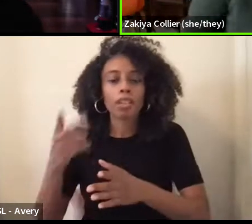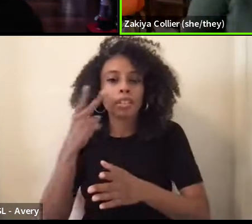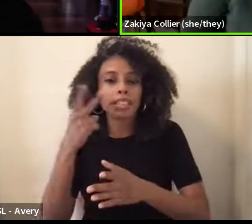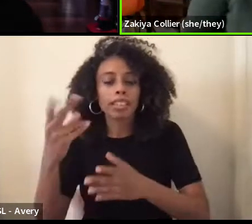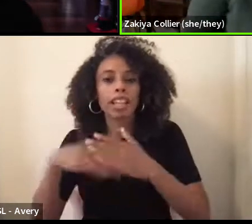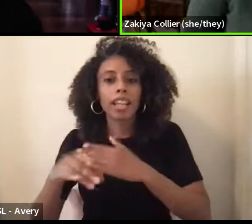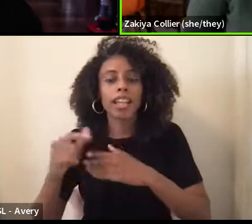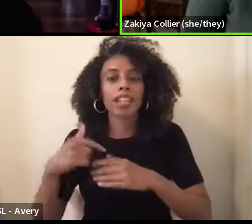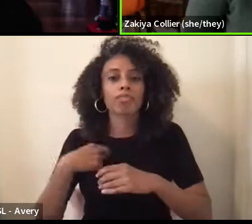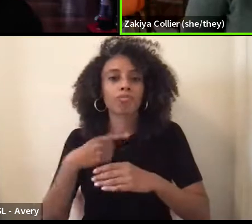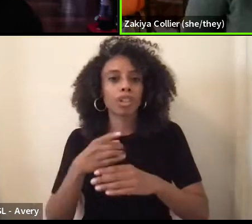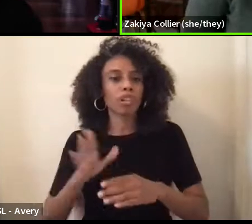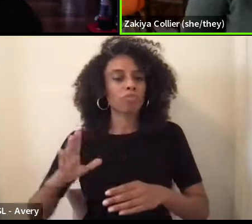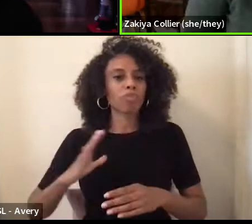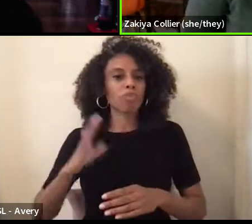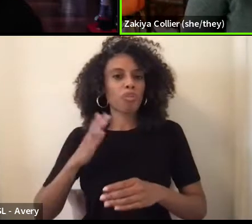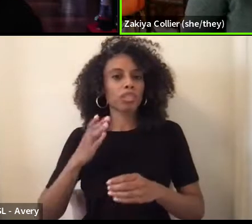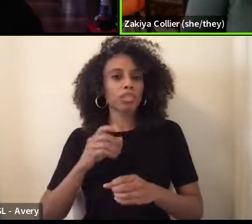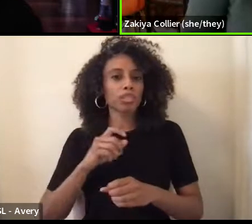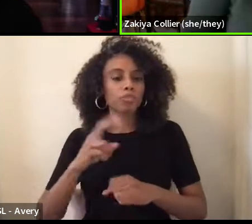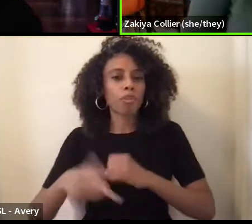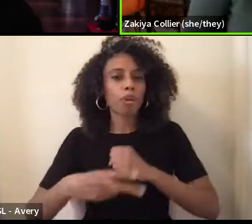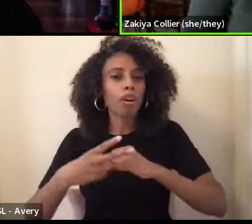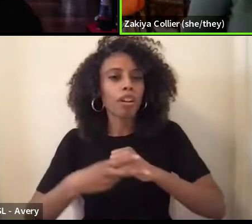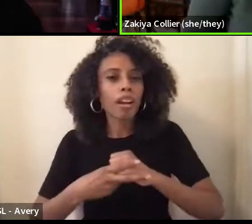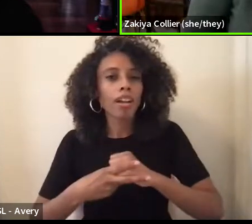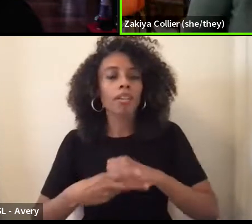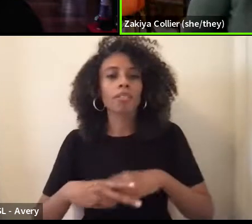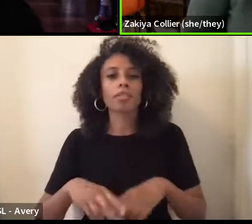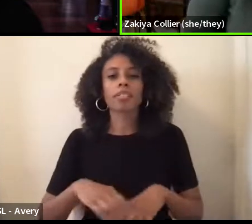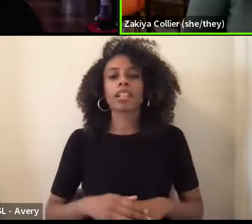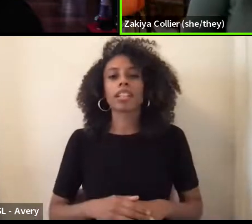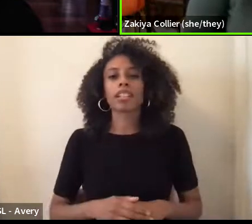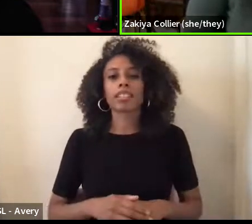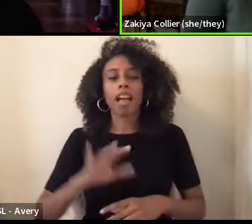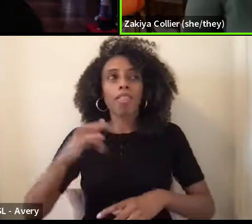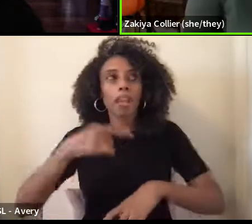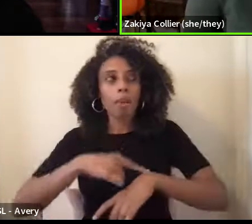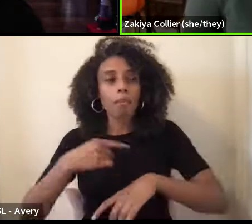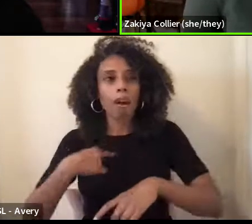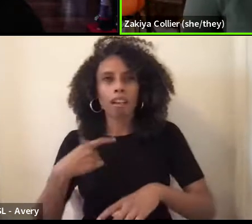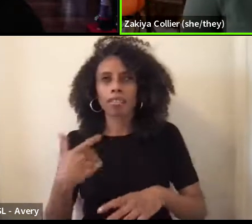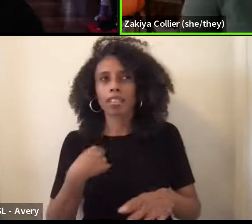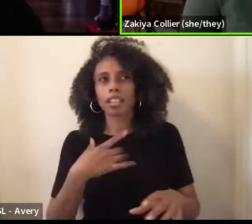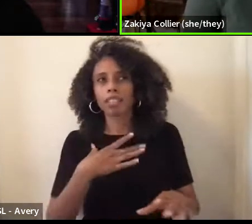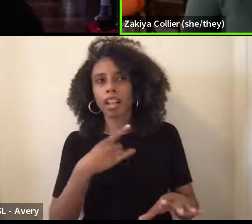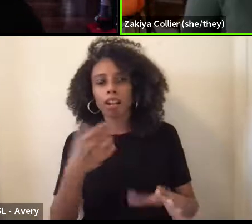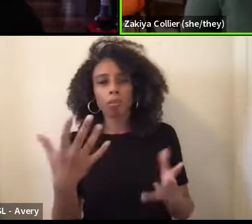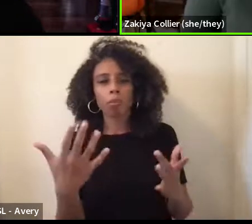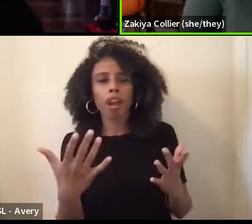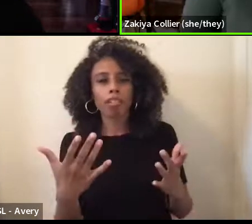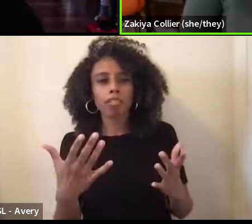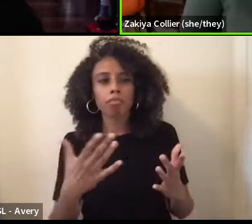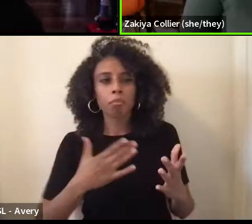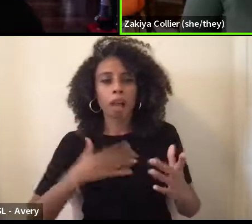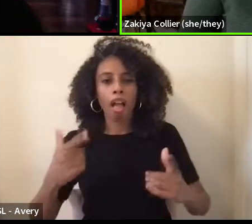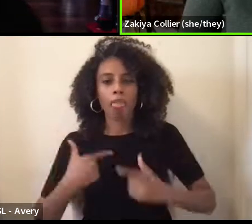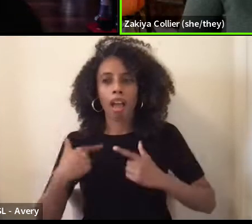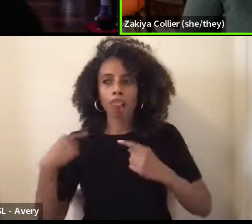archive. Um, it was at that point that I was like, okay, wait, so I've kind of been doing this my whole life.